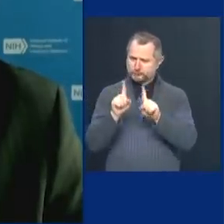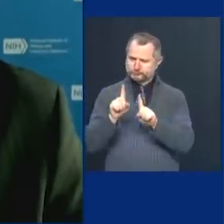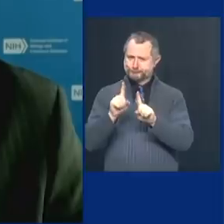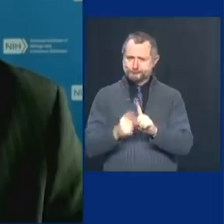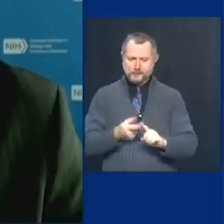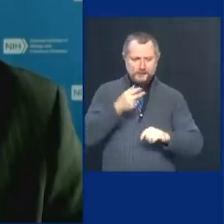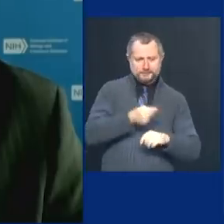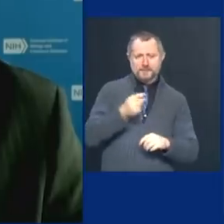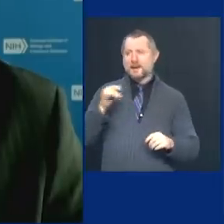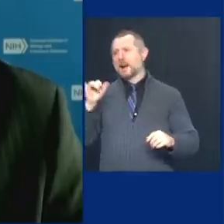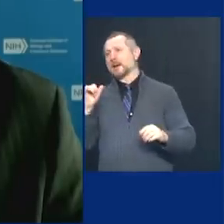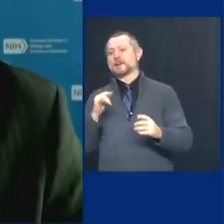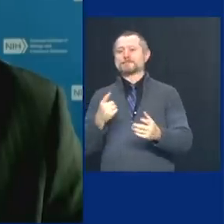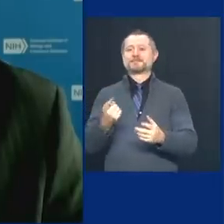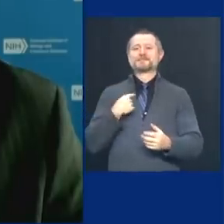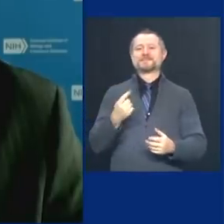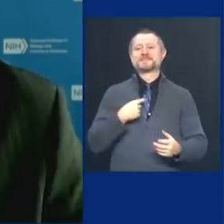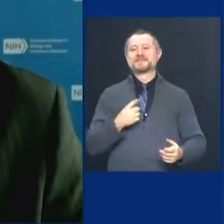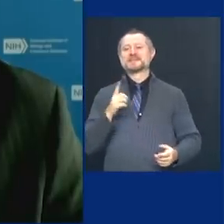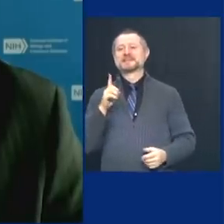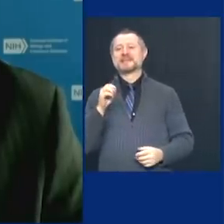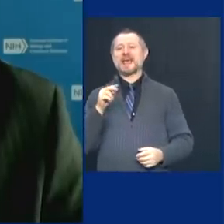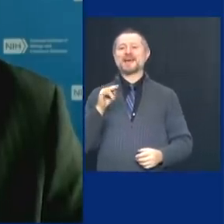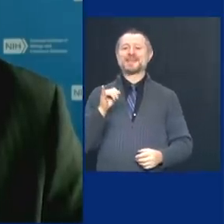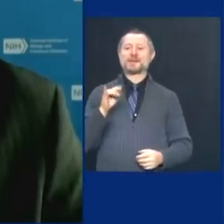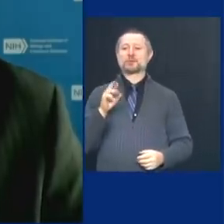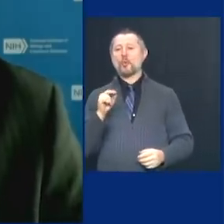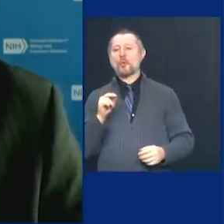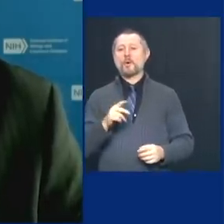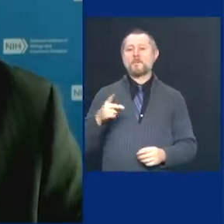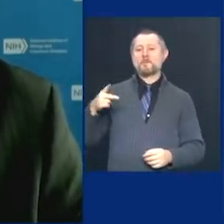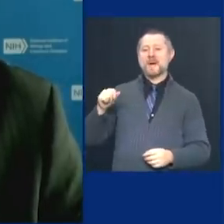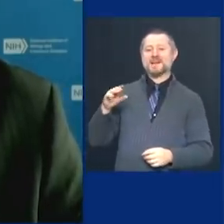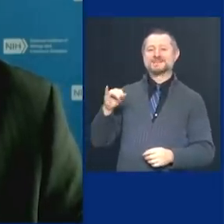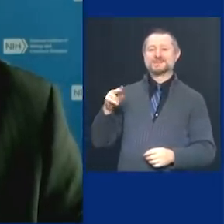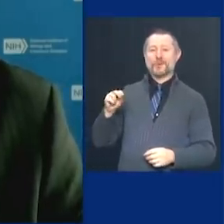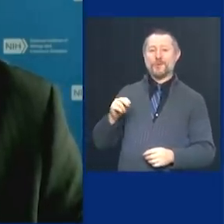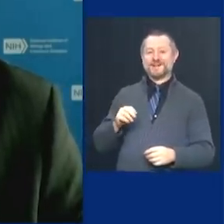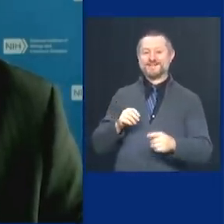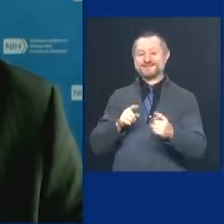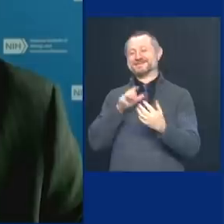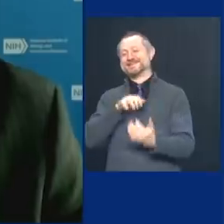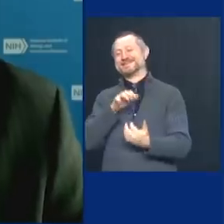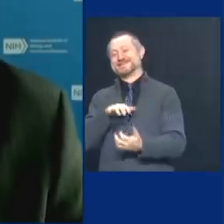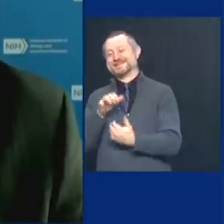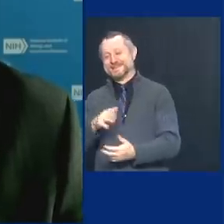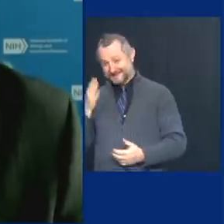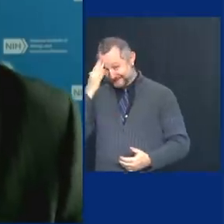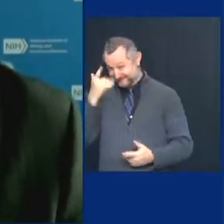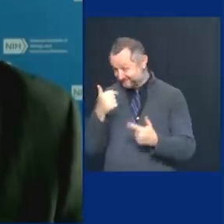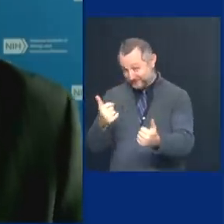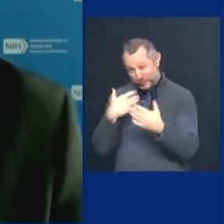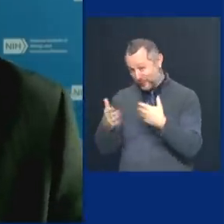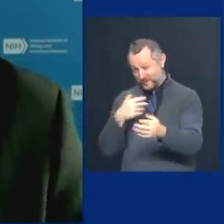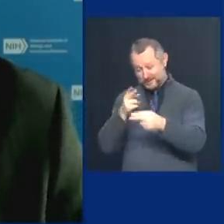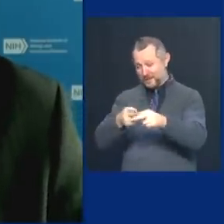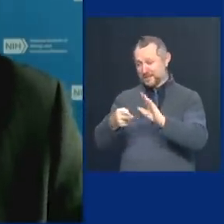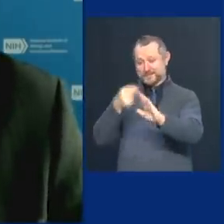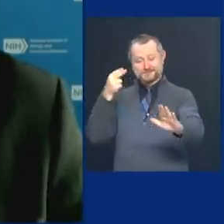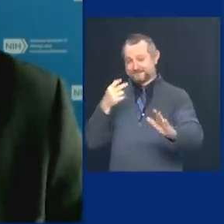day, uh, De Niro and Pacino. You can be which whenever, whichever you want, you can be the De Niro or Pacino